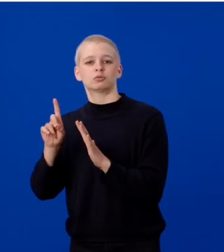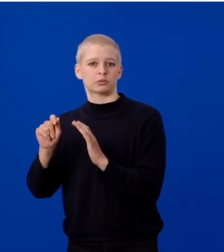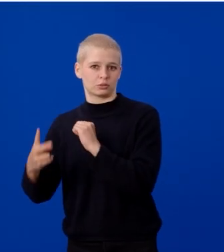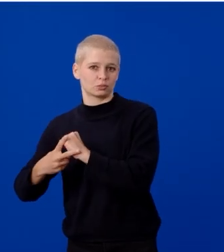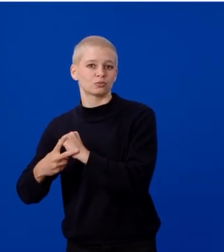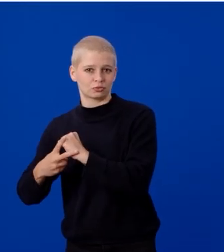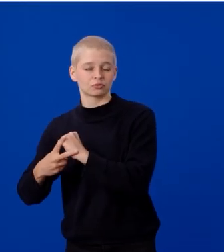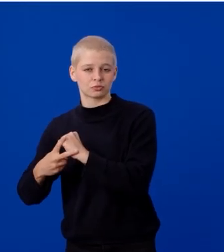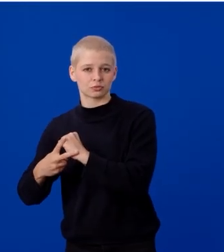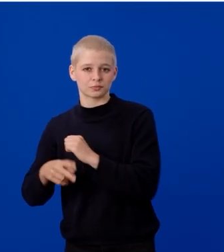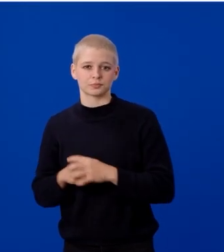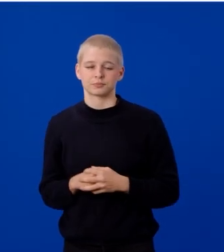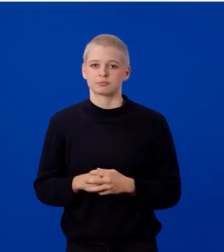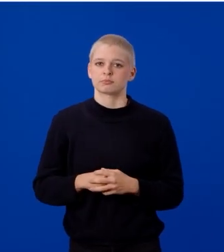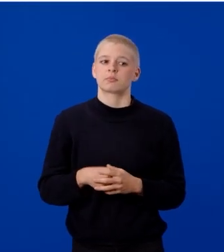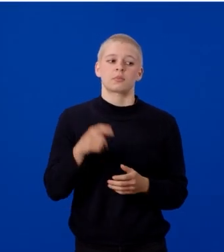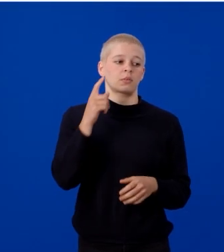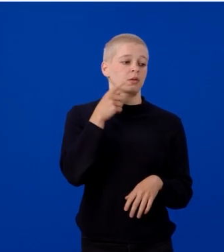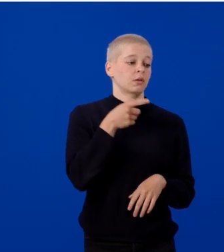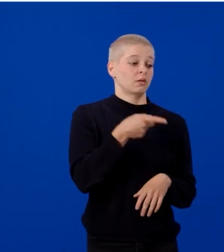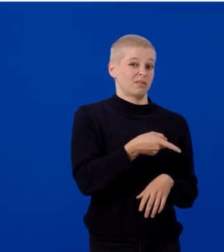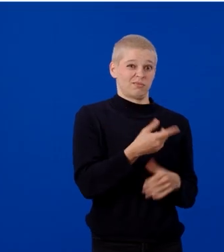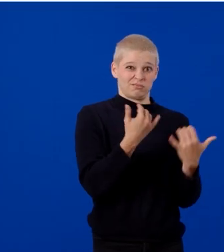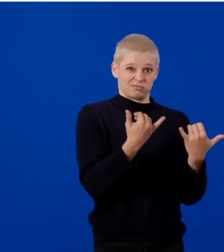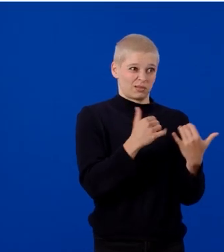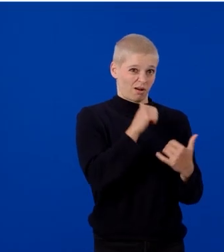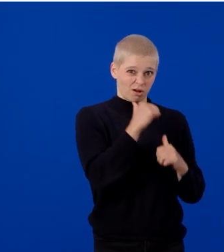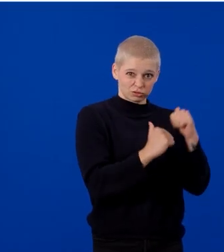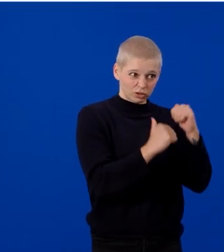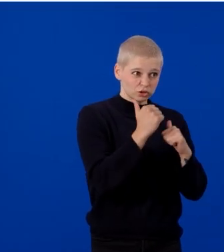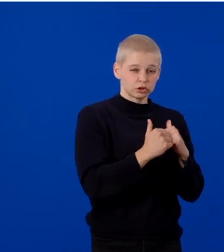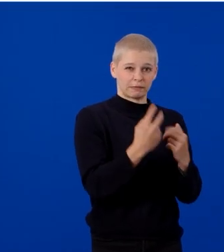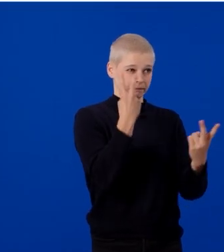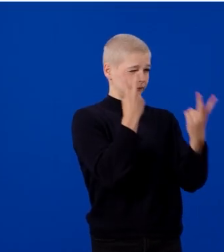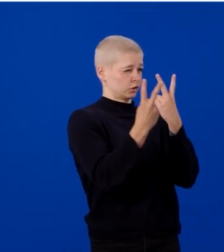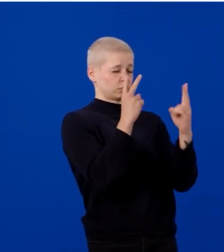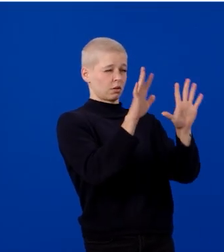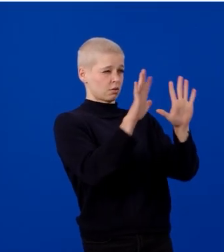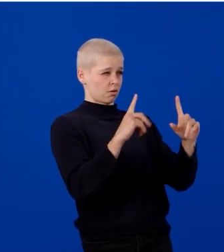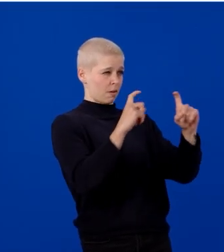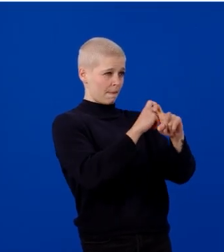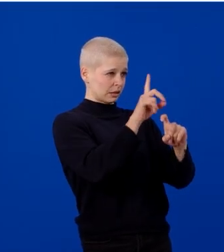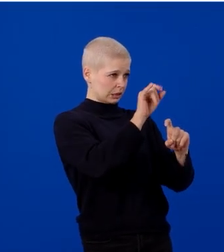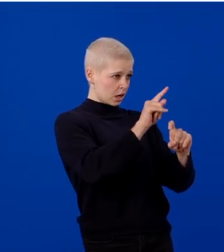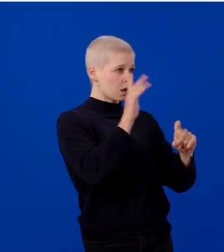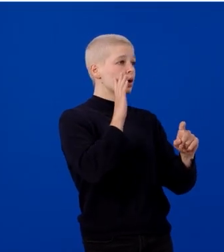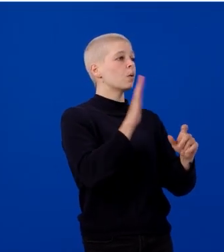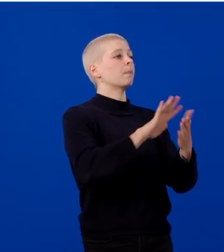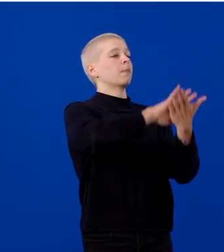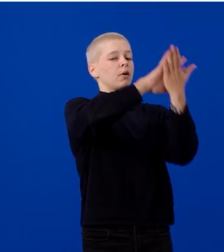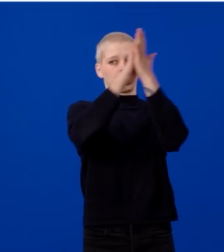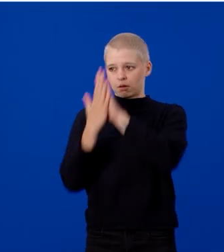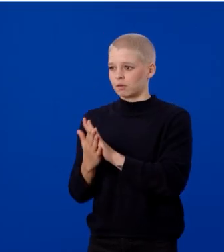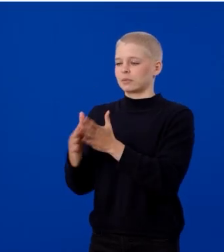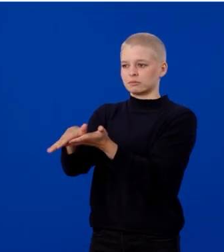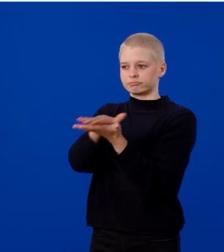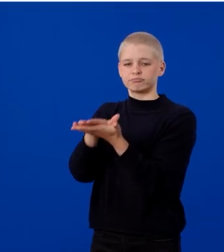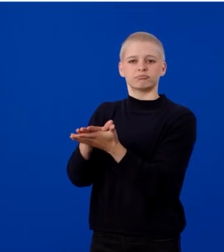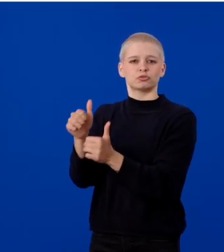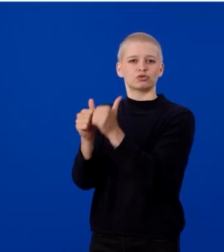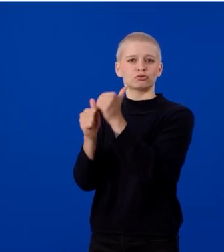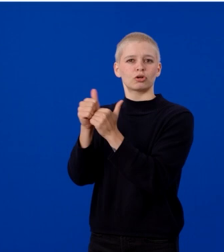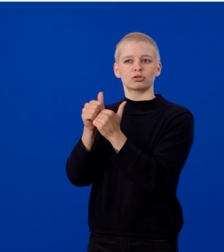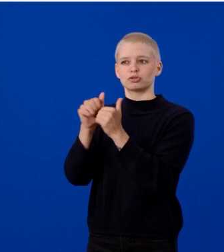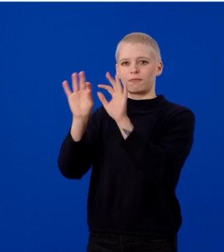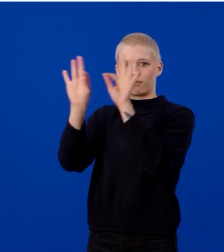It transforms unstructured, visually rich data into clean, structured formats ready for